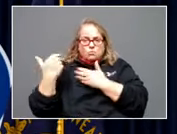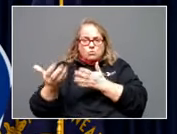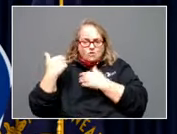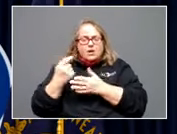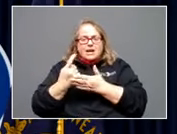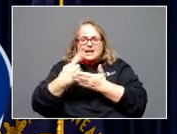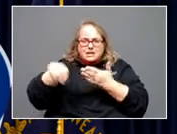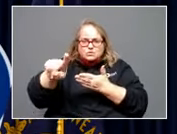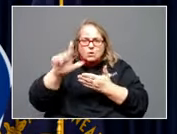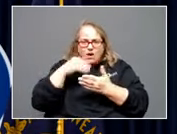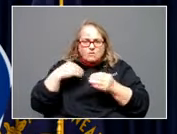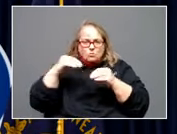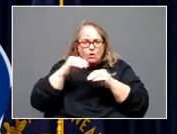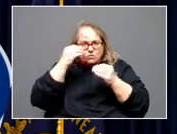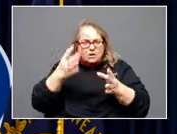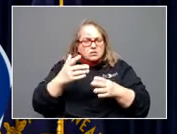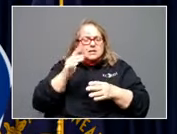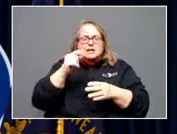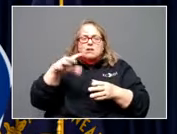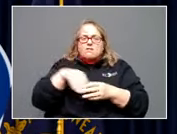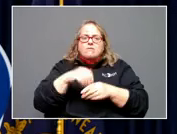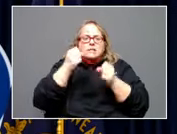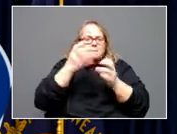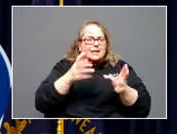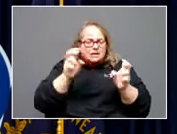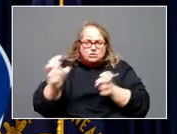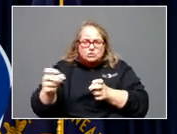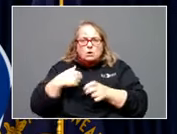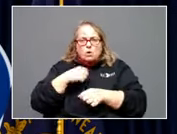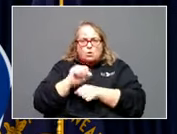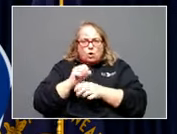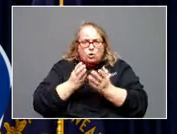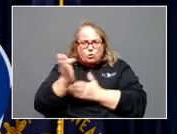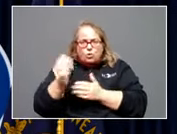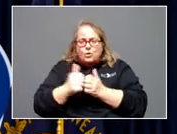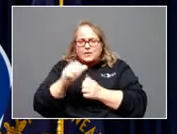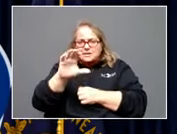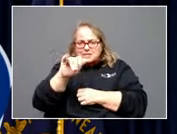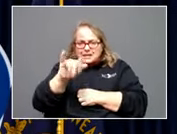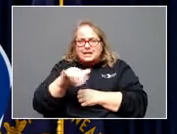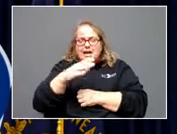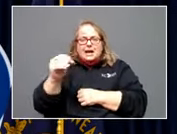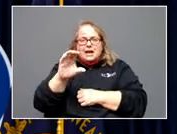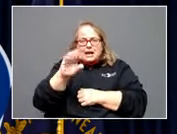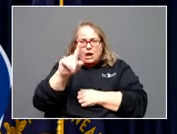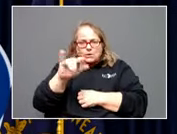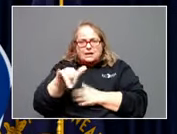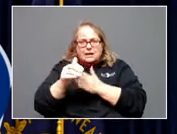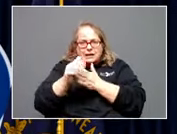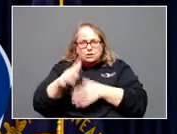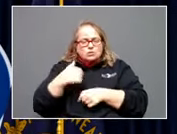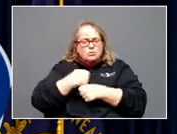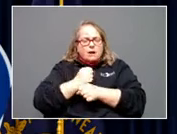number of different issues, but we are working through those with city and county leaders. We've made a lot of progress on